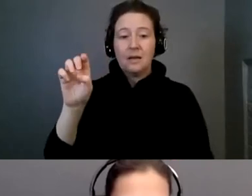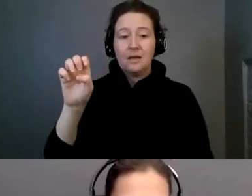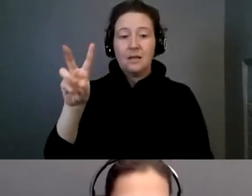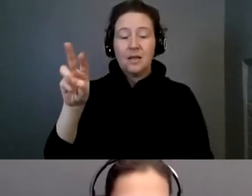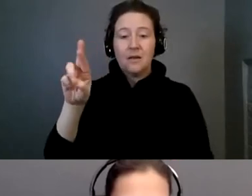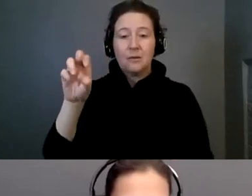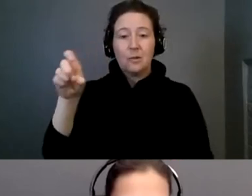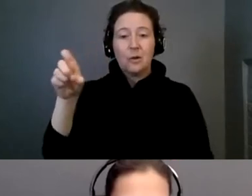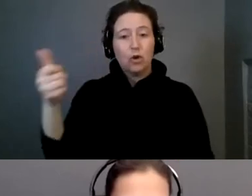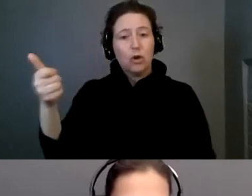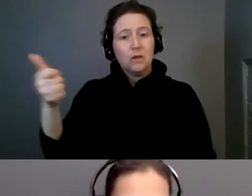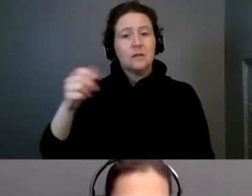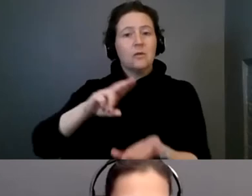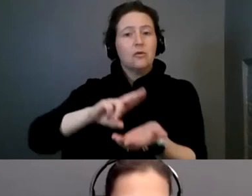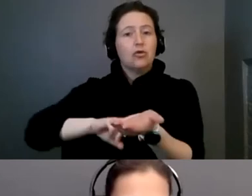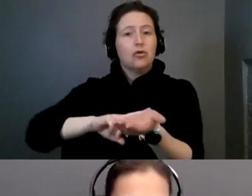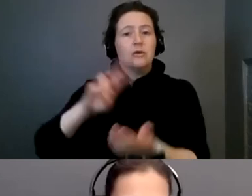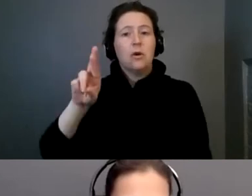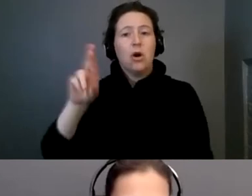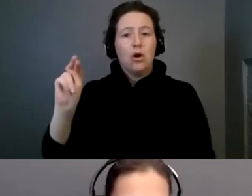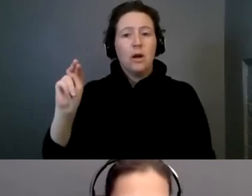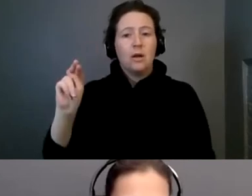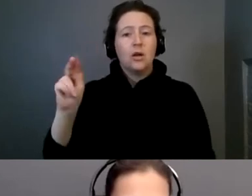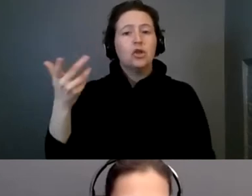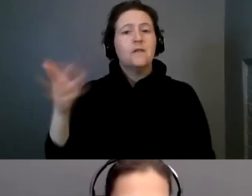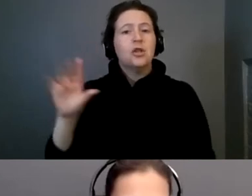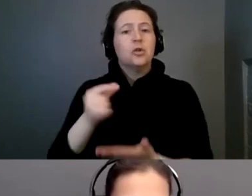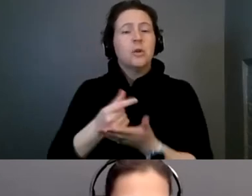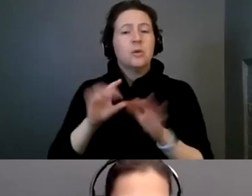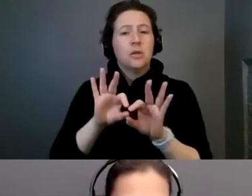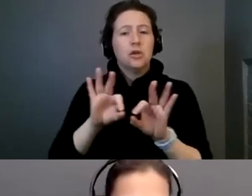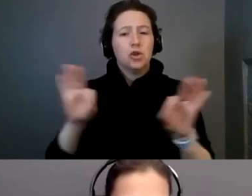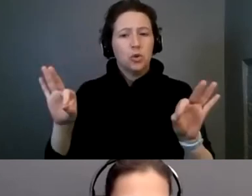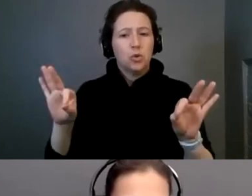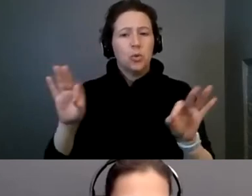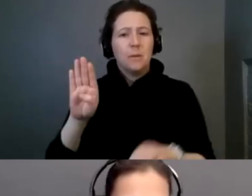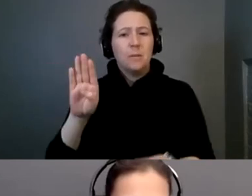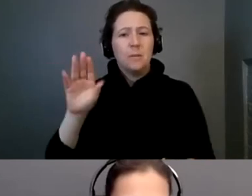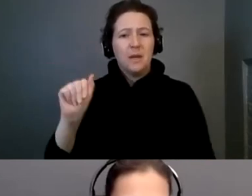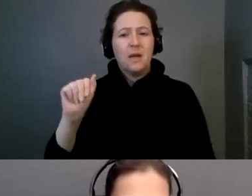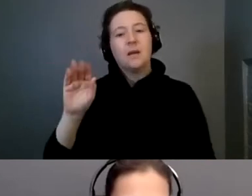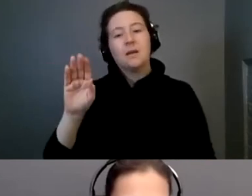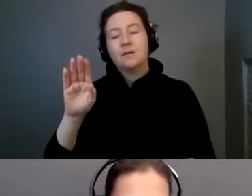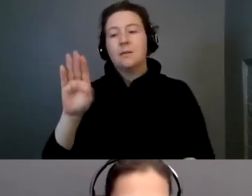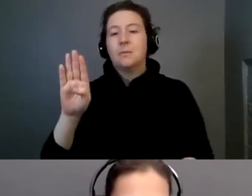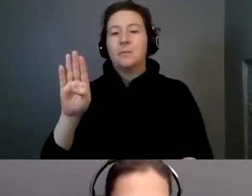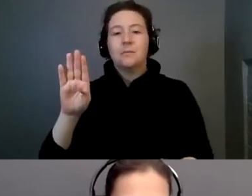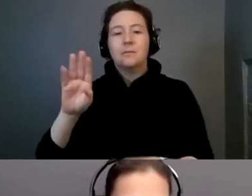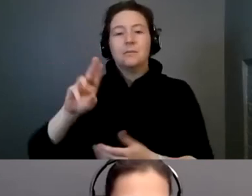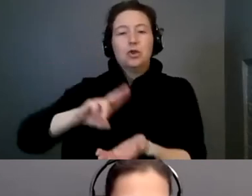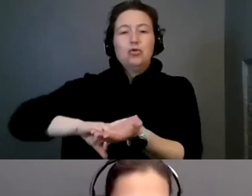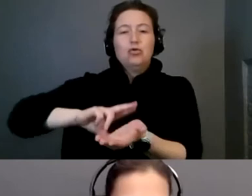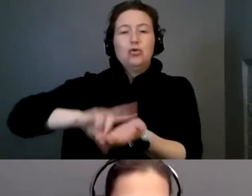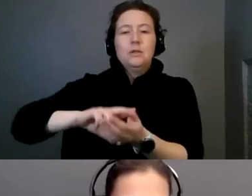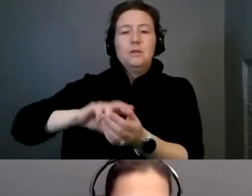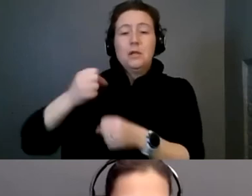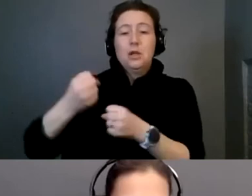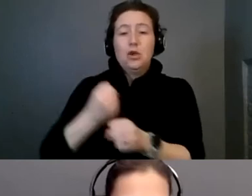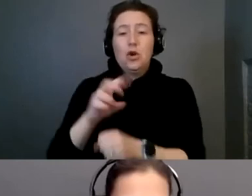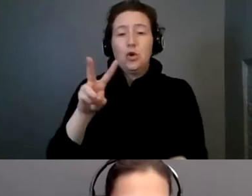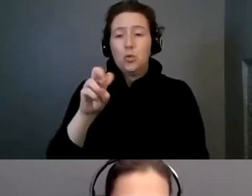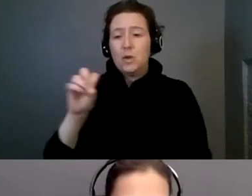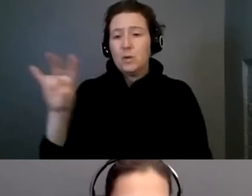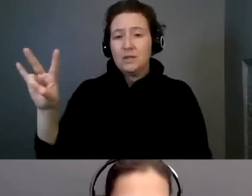nurse and who graduated with her bachelor's degree in nursing in 2007. She became a